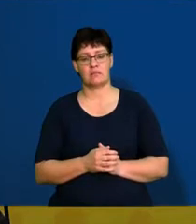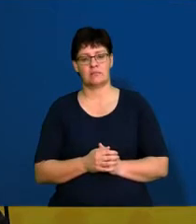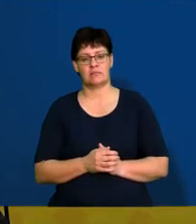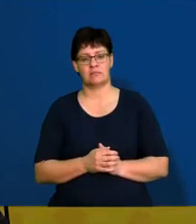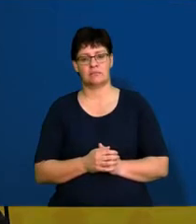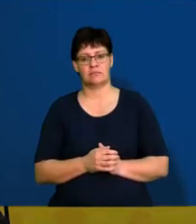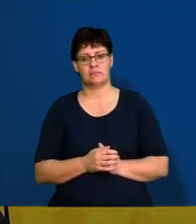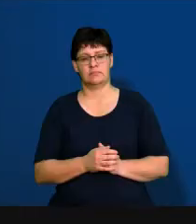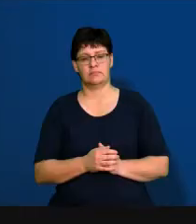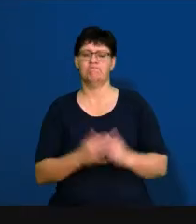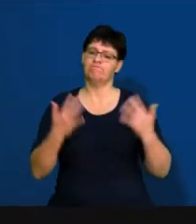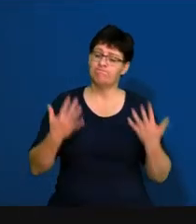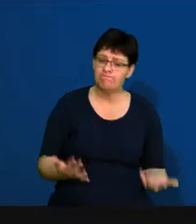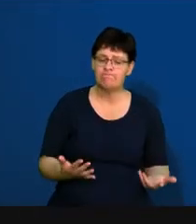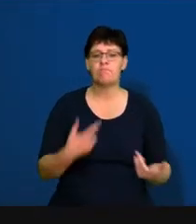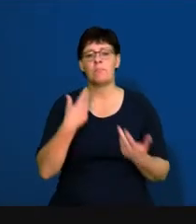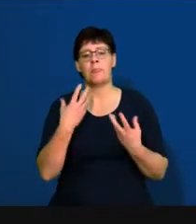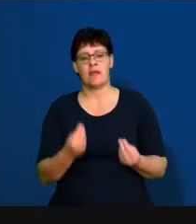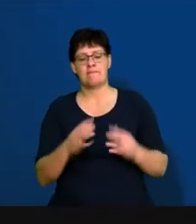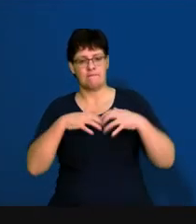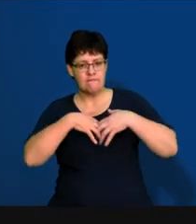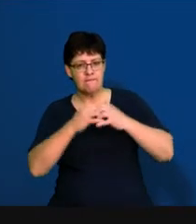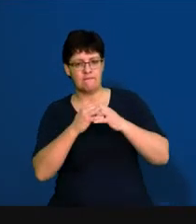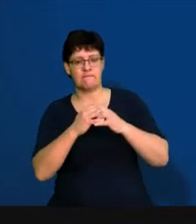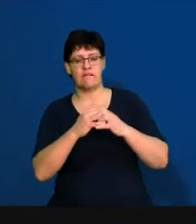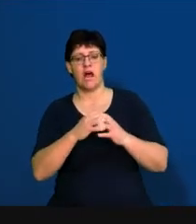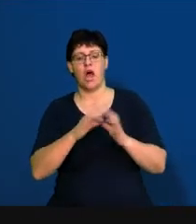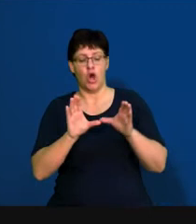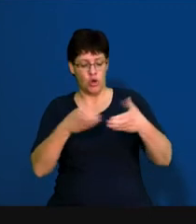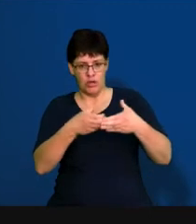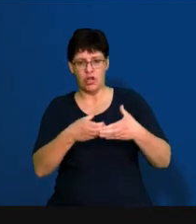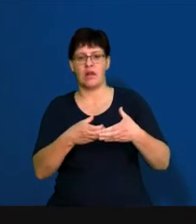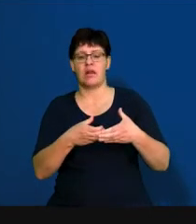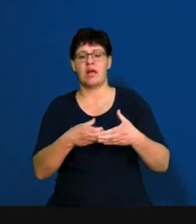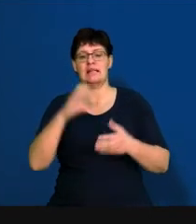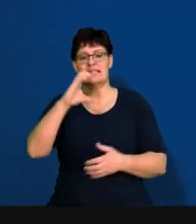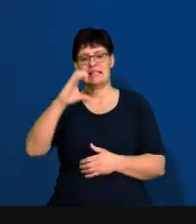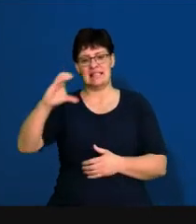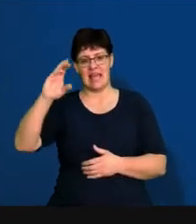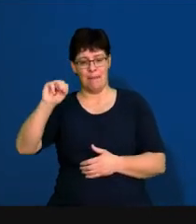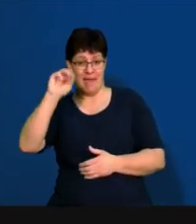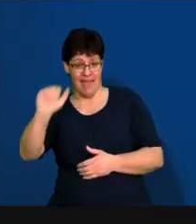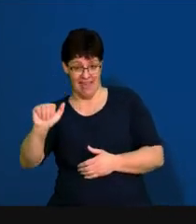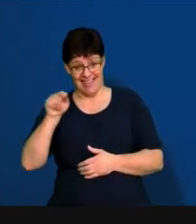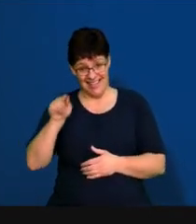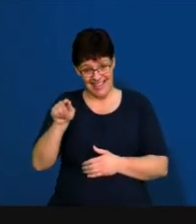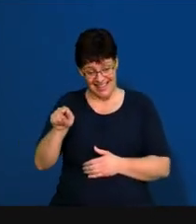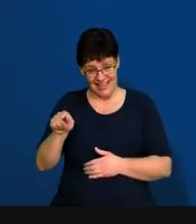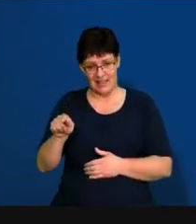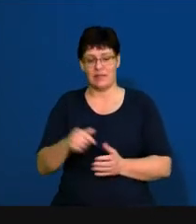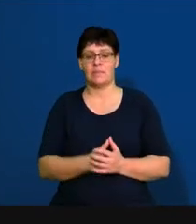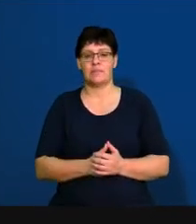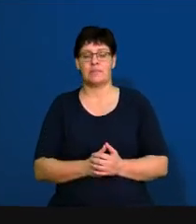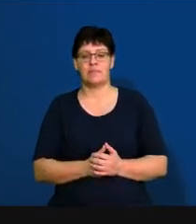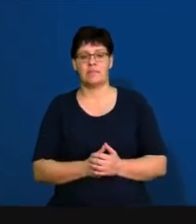All right. Then you have the establishes, the Commission for Conciliation, Mediation, and Arbitration, or known as the